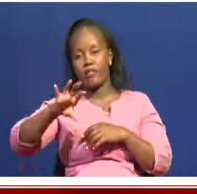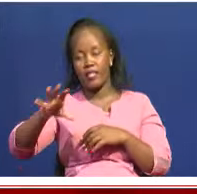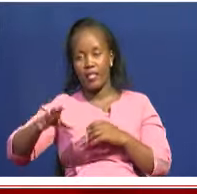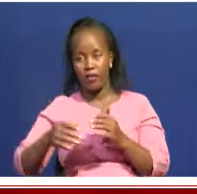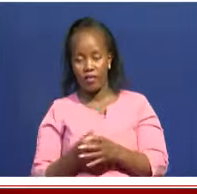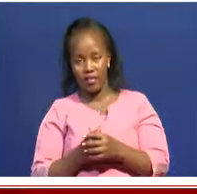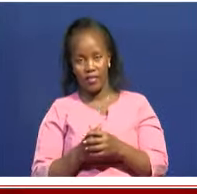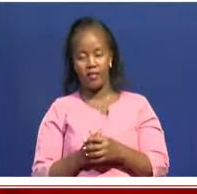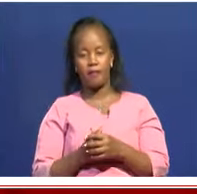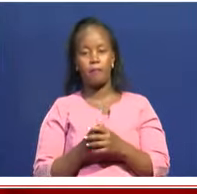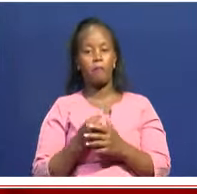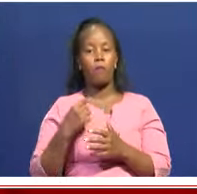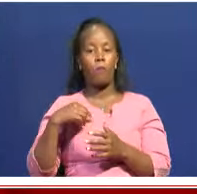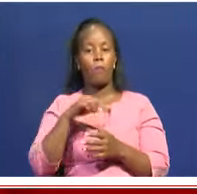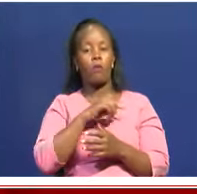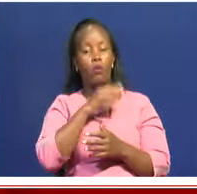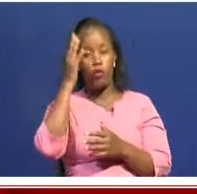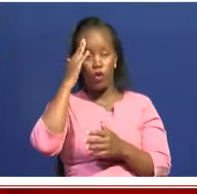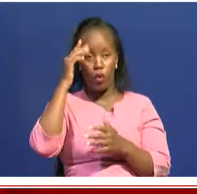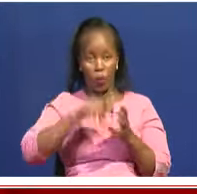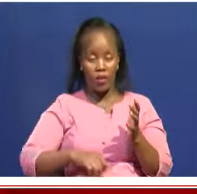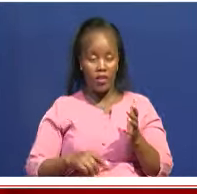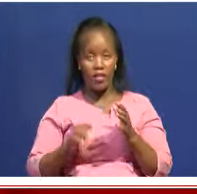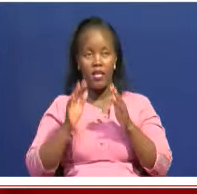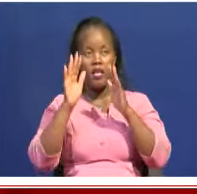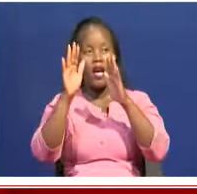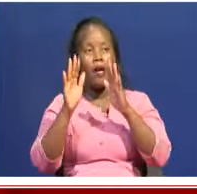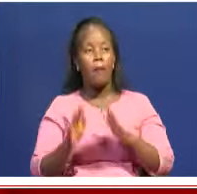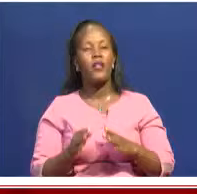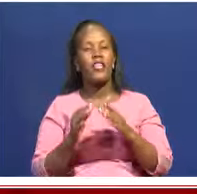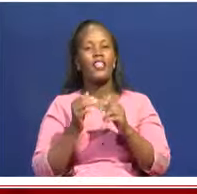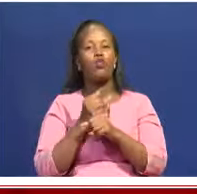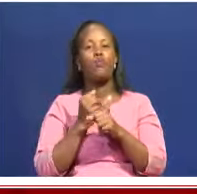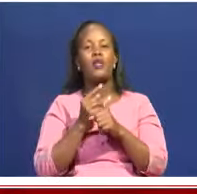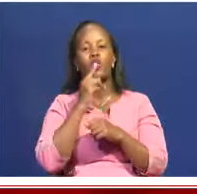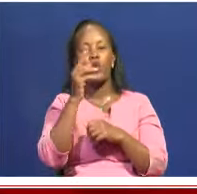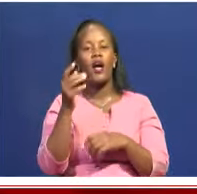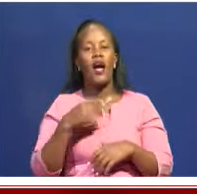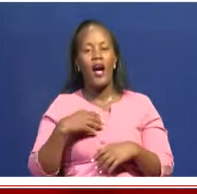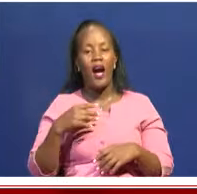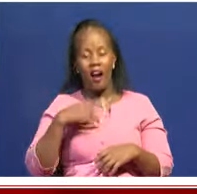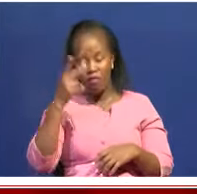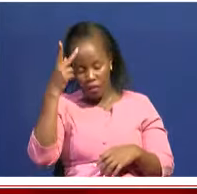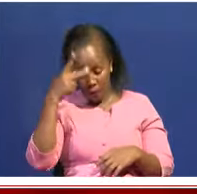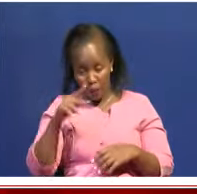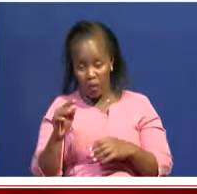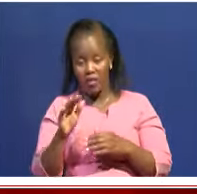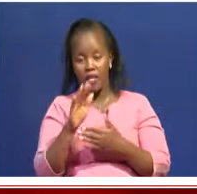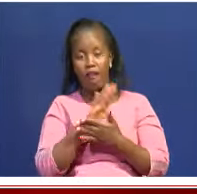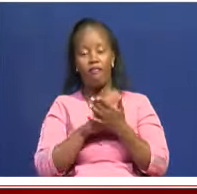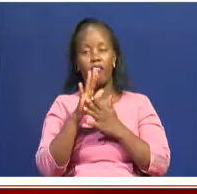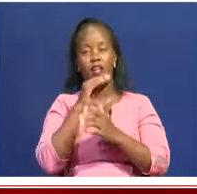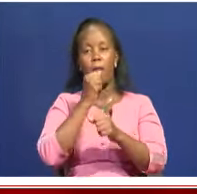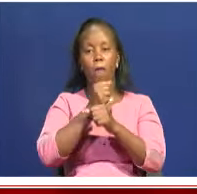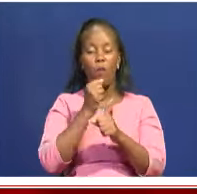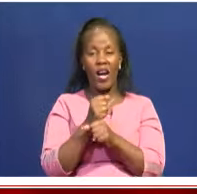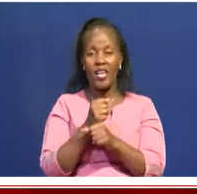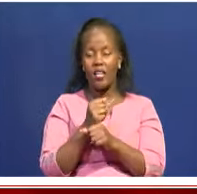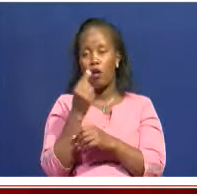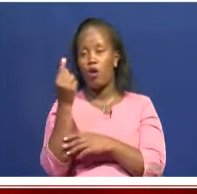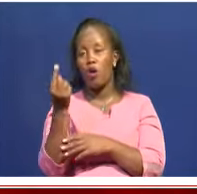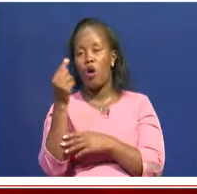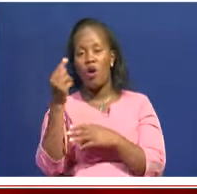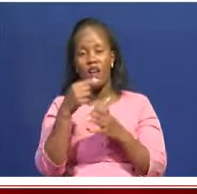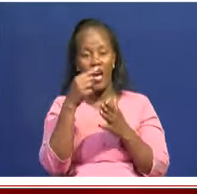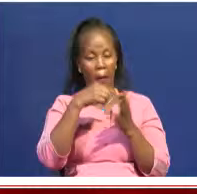for us, first of all, the important thing was ensuring that we have a policy framework that works. Not just ratifying a convention and